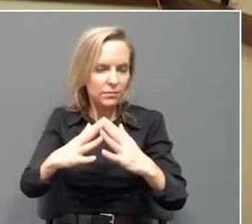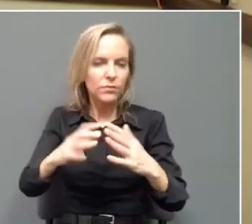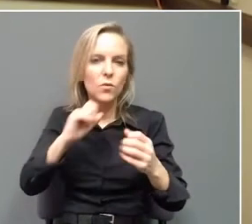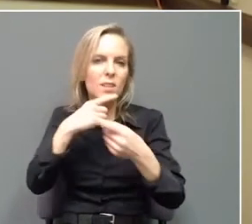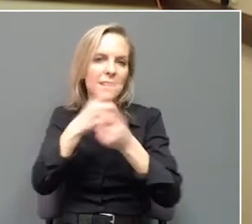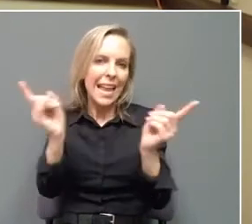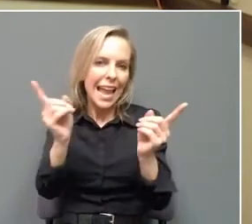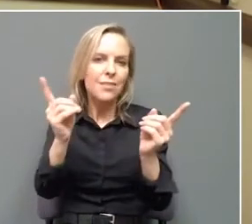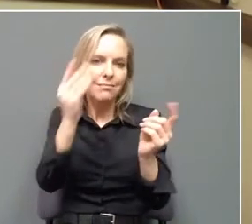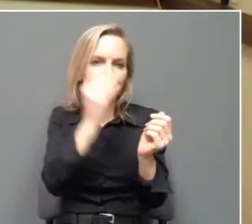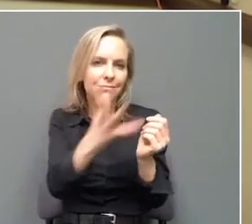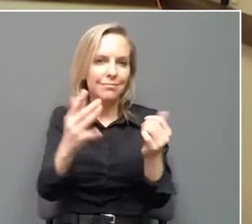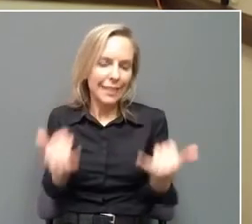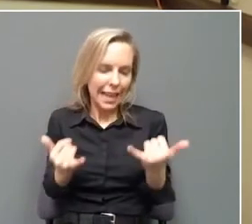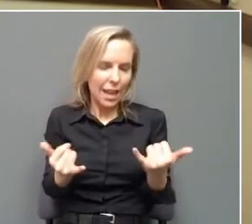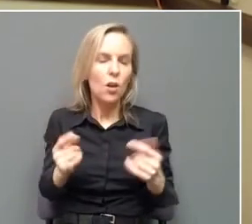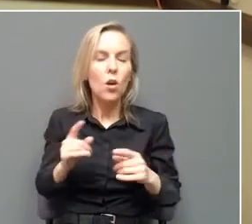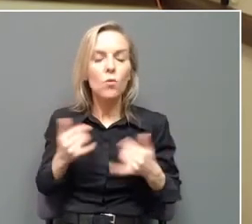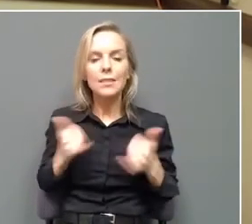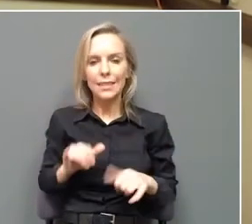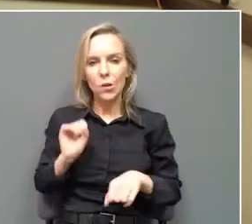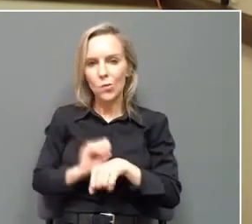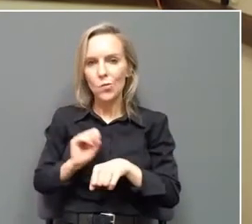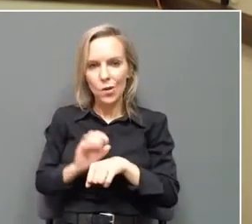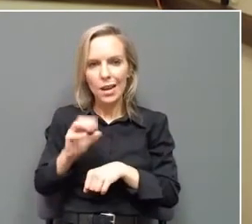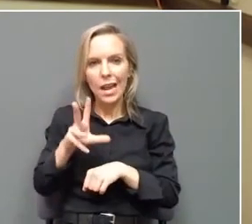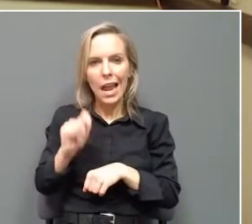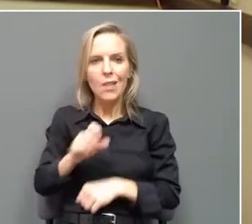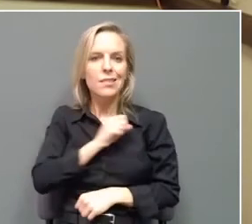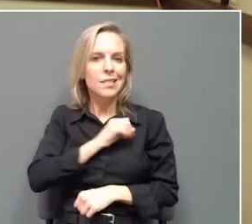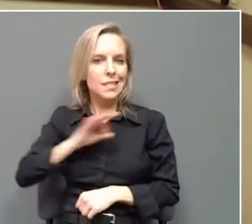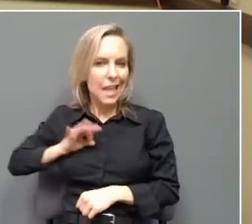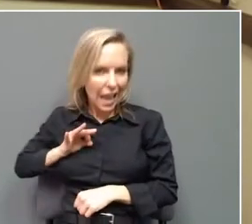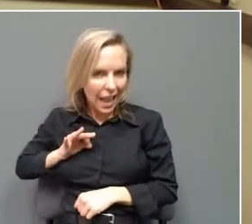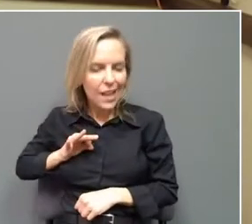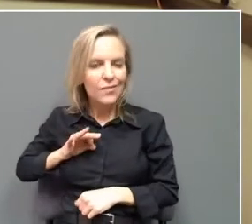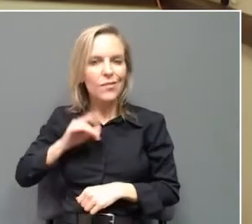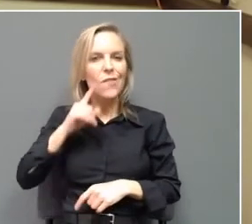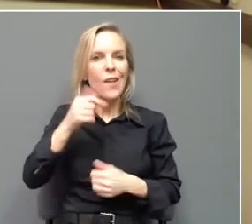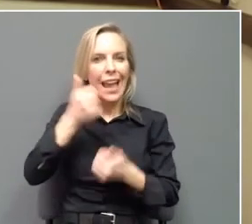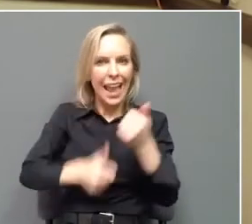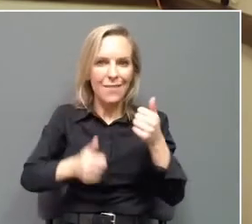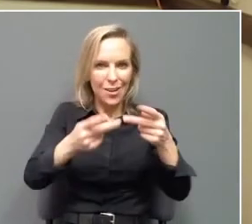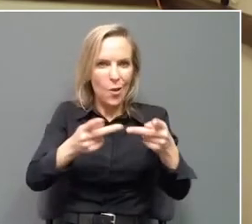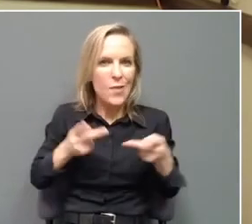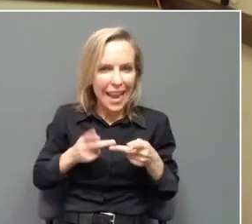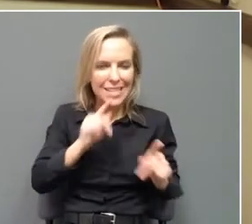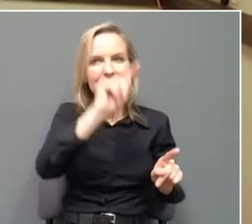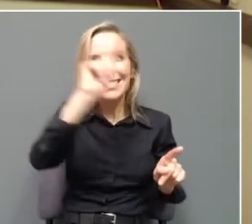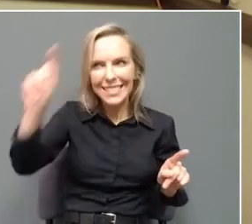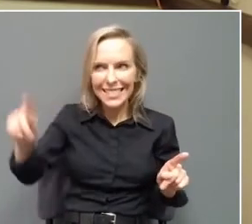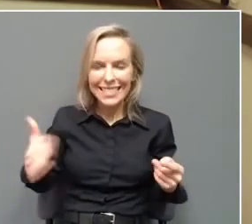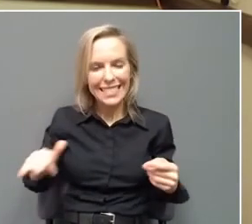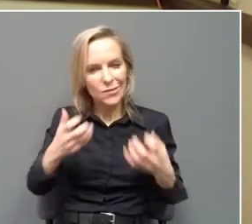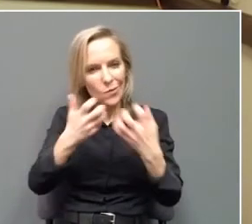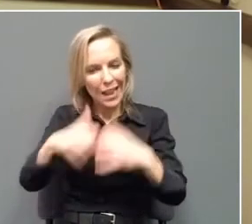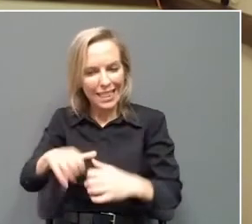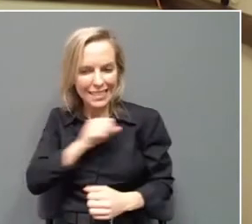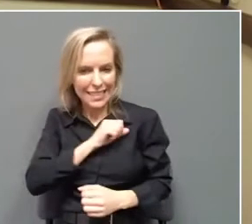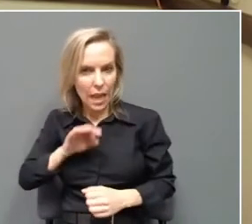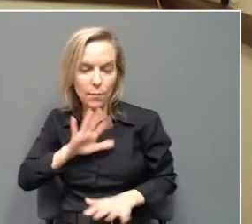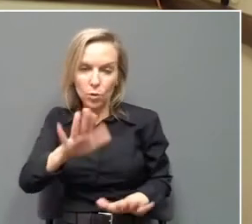update. We are still working out the staffing levels at each one, but the good news is you can also get